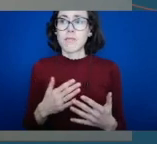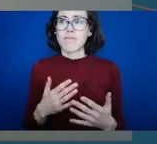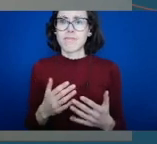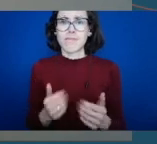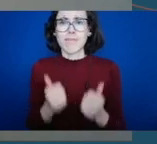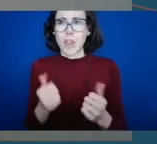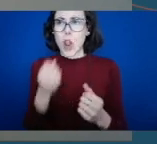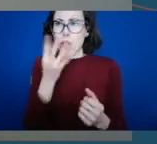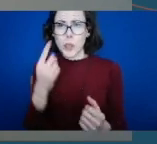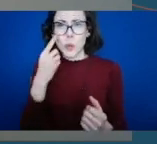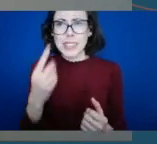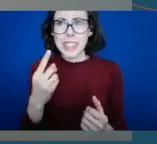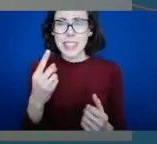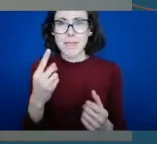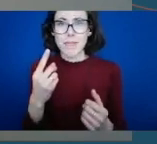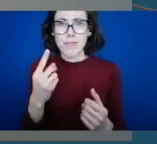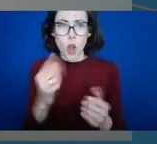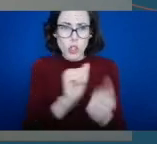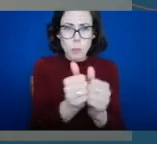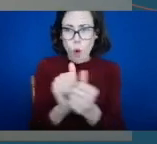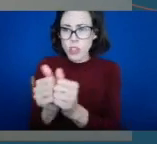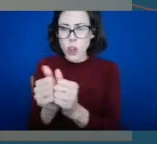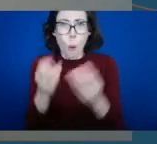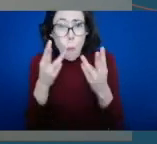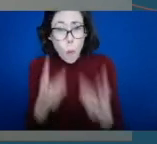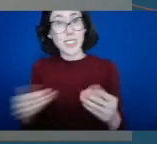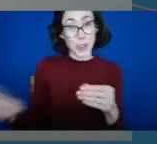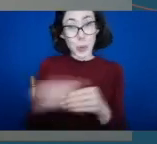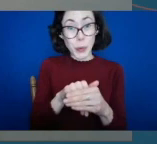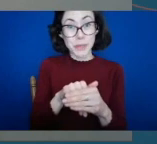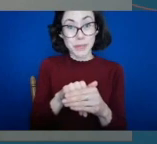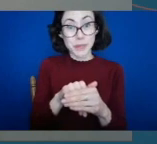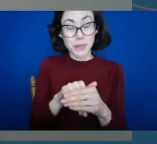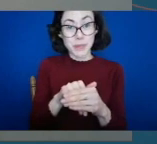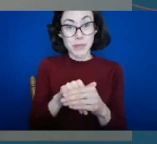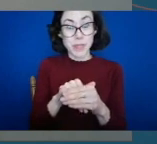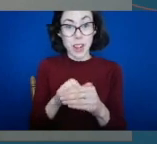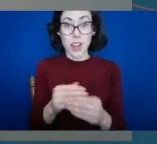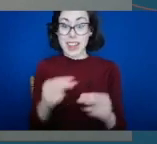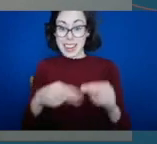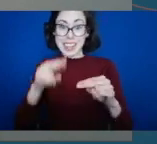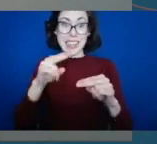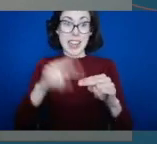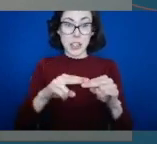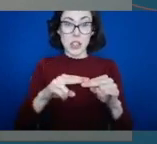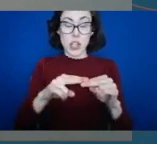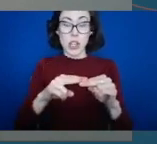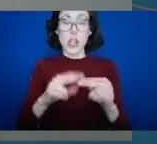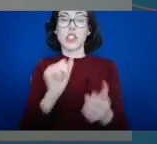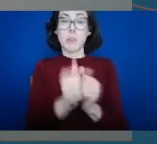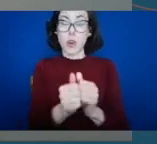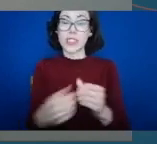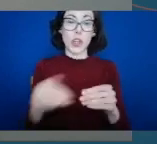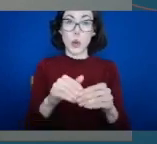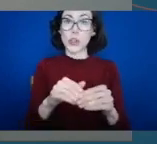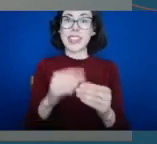We're delighted to announce that we have over 1,000 signees of the National Sports Inclusion Disability Charter and we're also encouraged by the